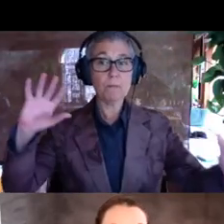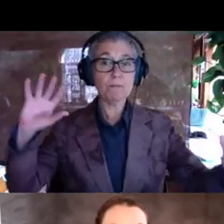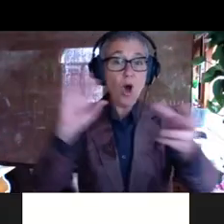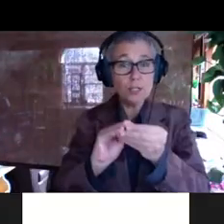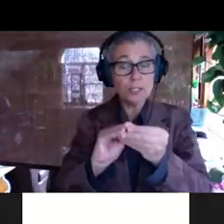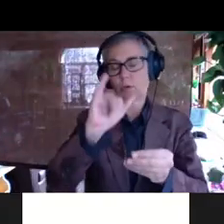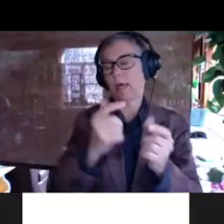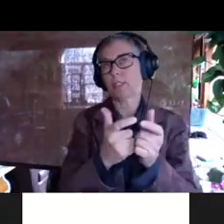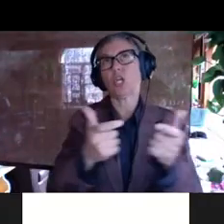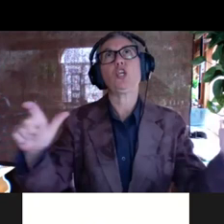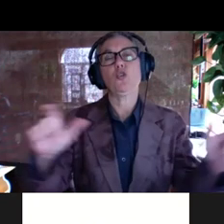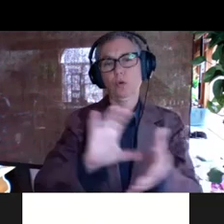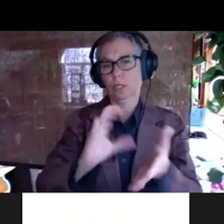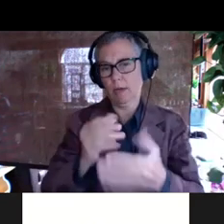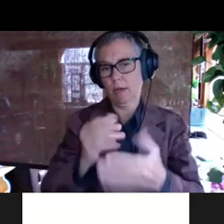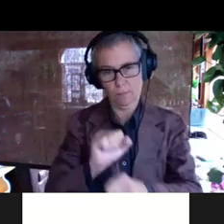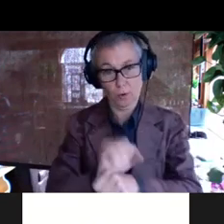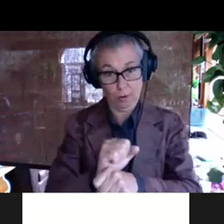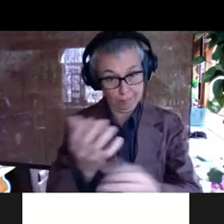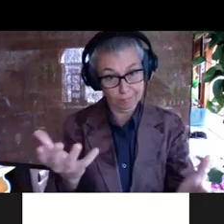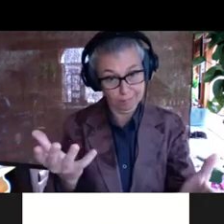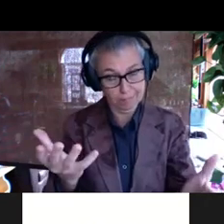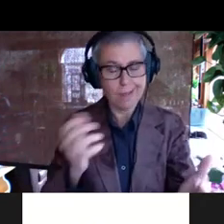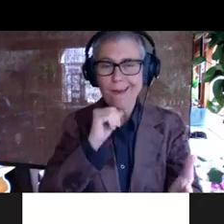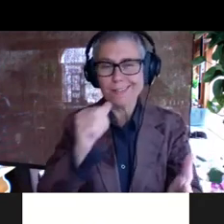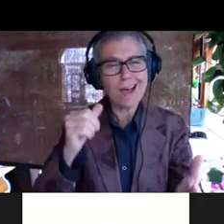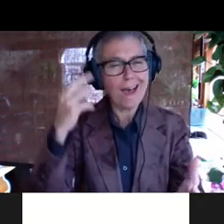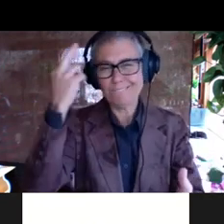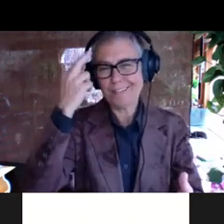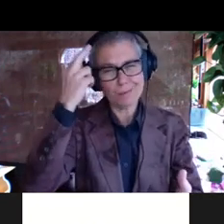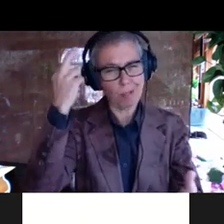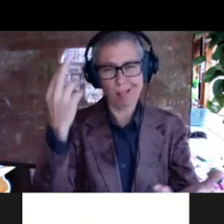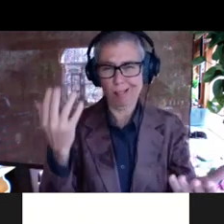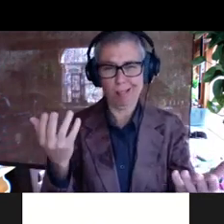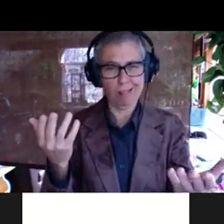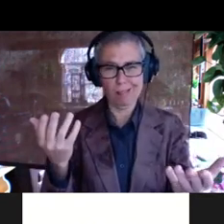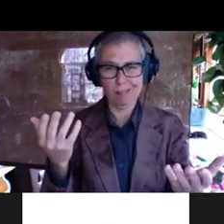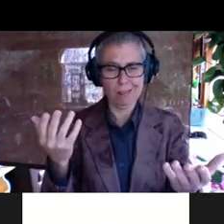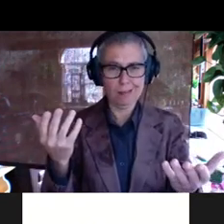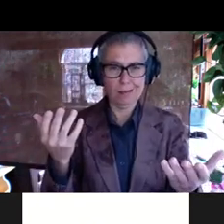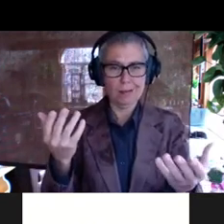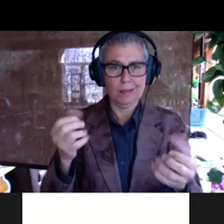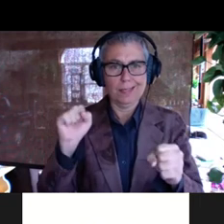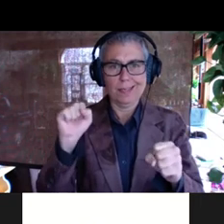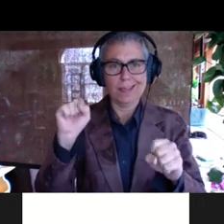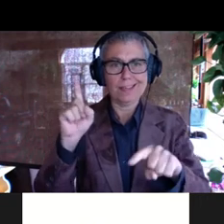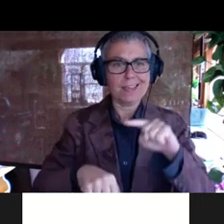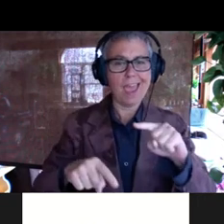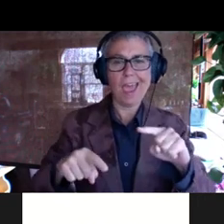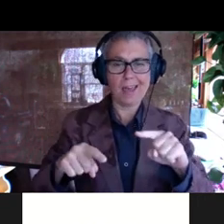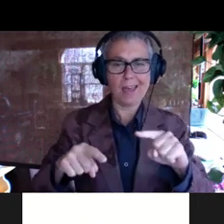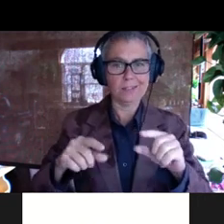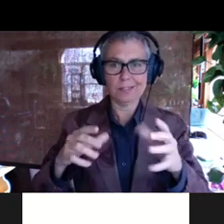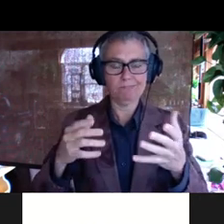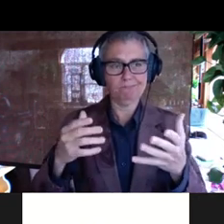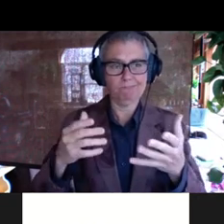this is like a huge amount of work, right? It's like not, it's like not really feasible to, to, you know, get, get very much data this way. Cause it's,